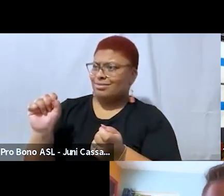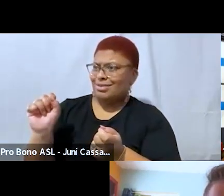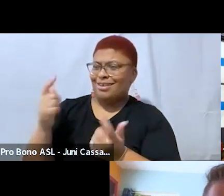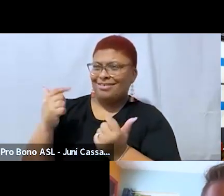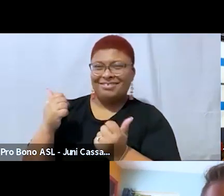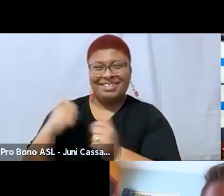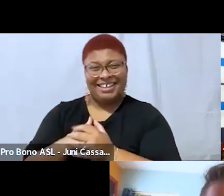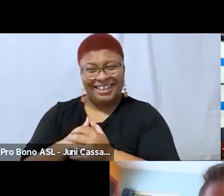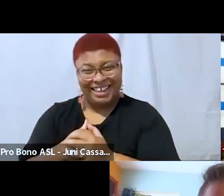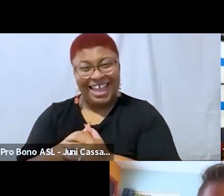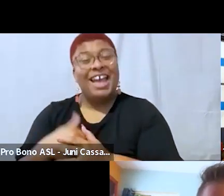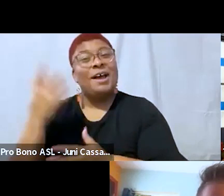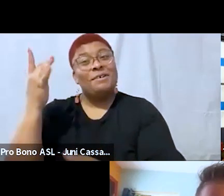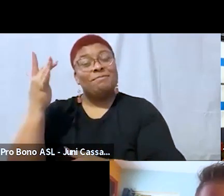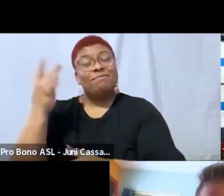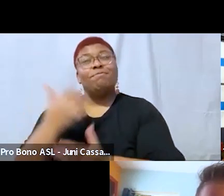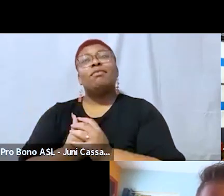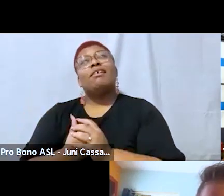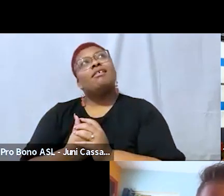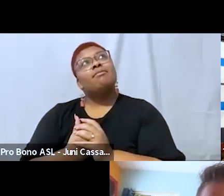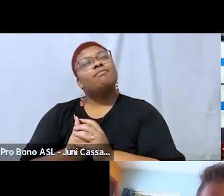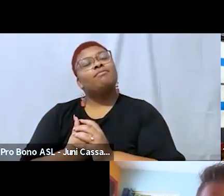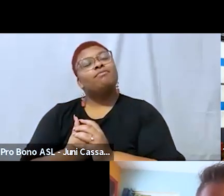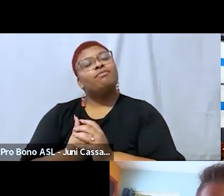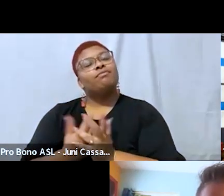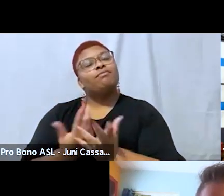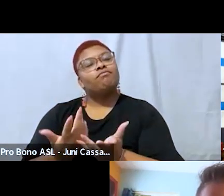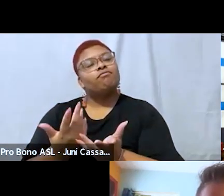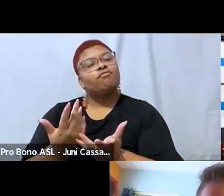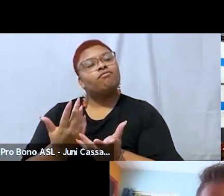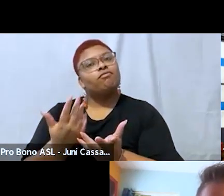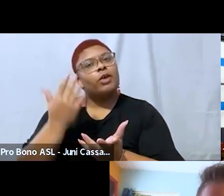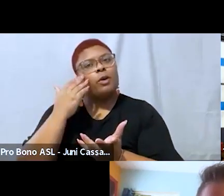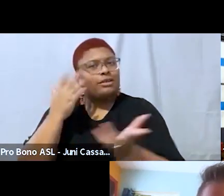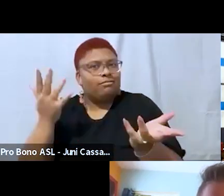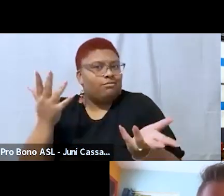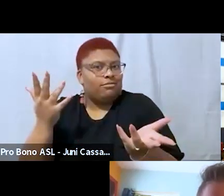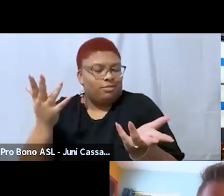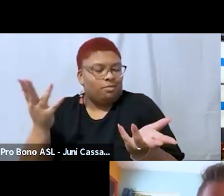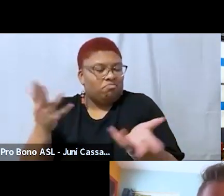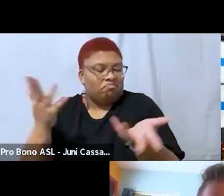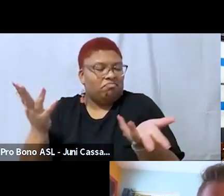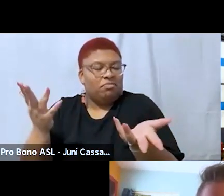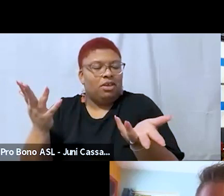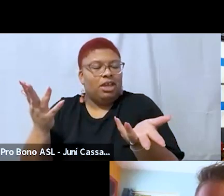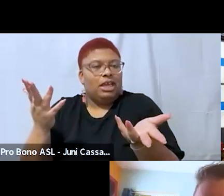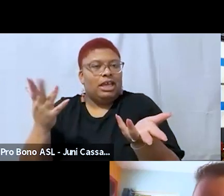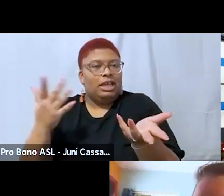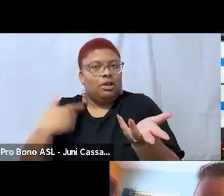um because like it you know there there marks differences